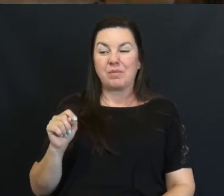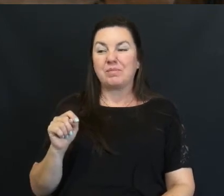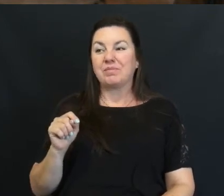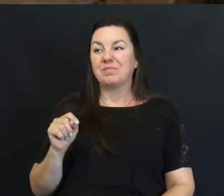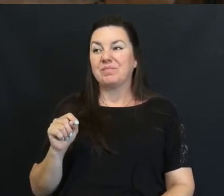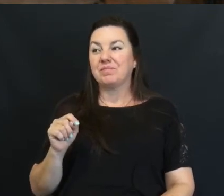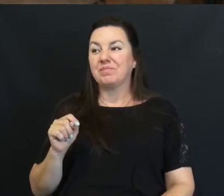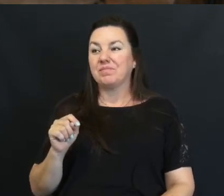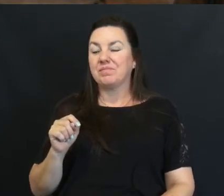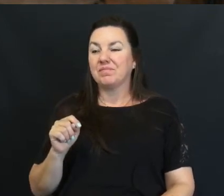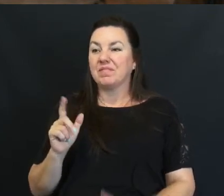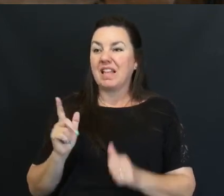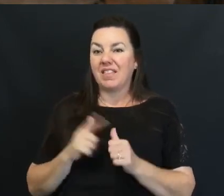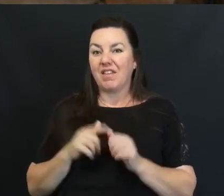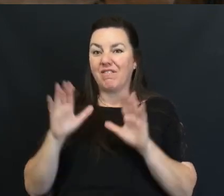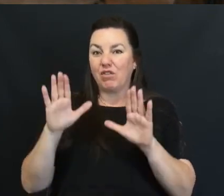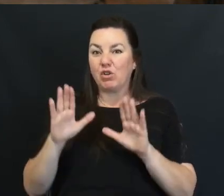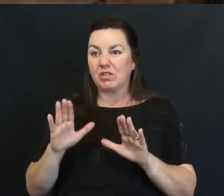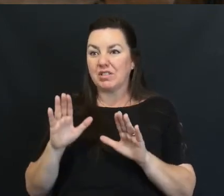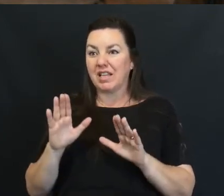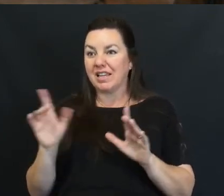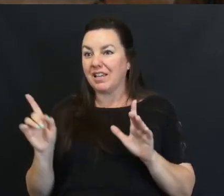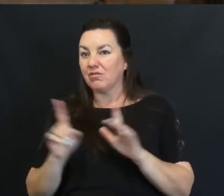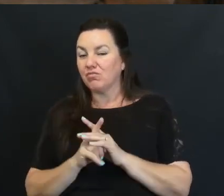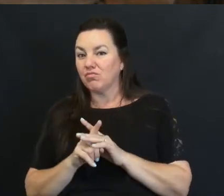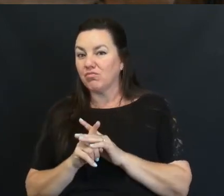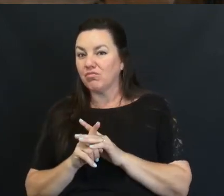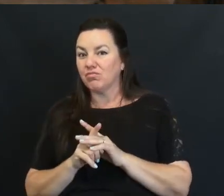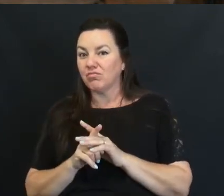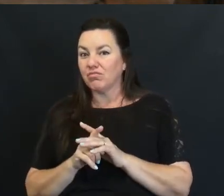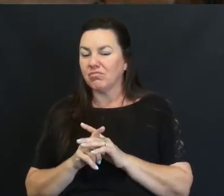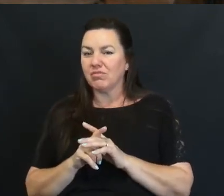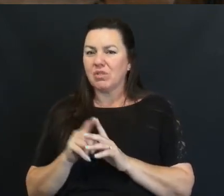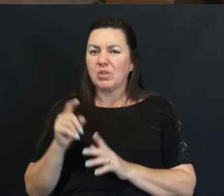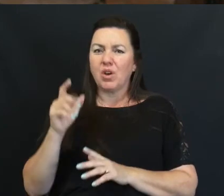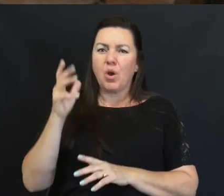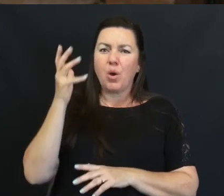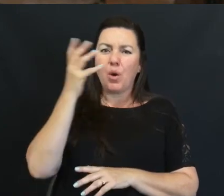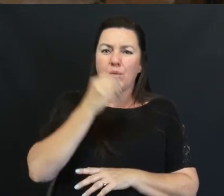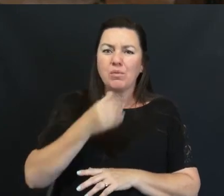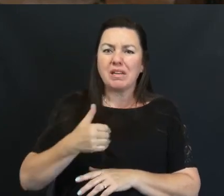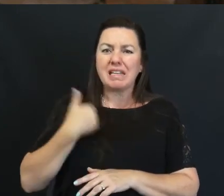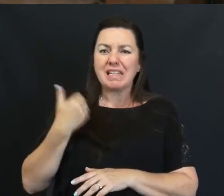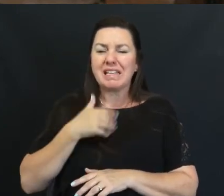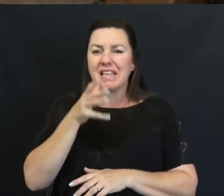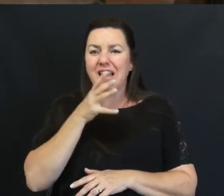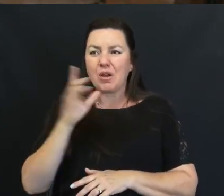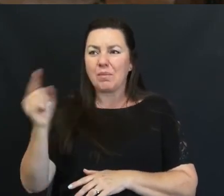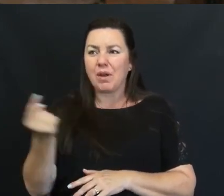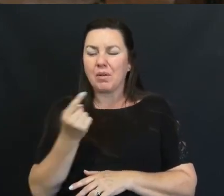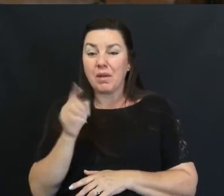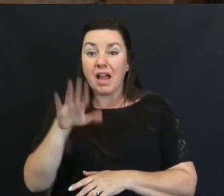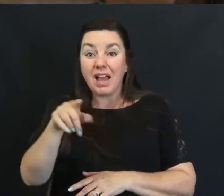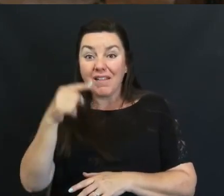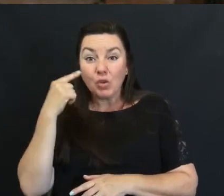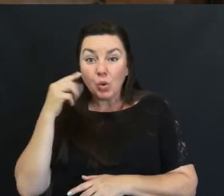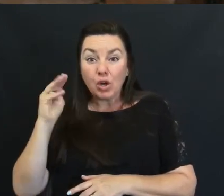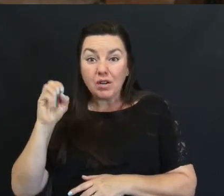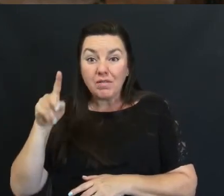The First Sunday We Visited I Was Approached By A Lovely Young Mom Who Asked Me If I Had Ever Heard Of Mops